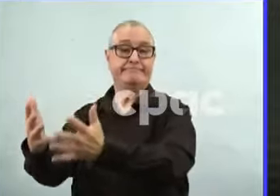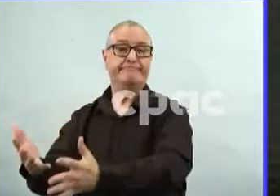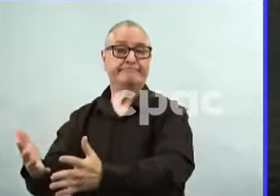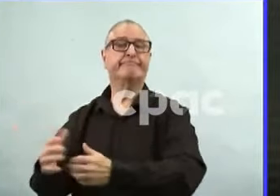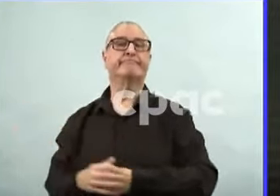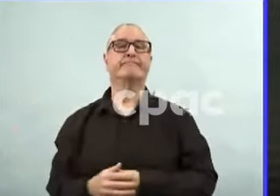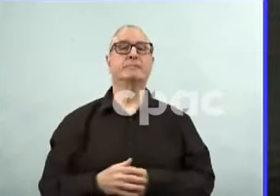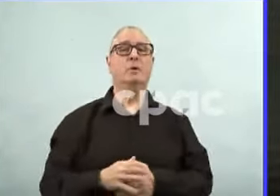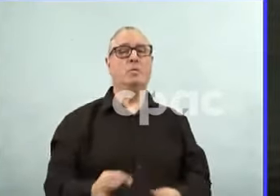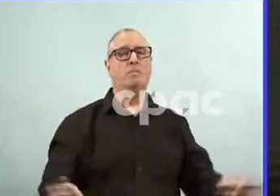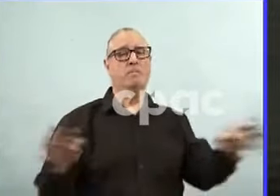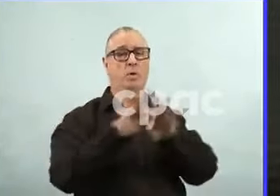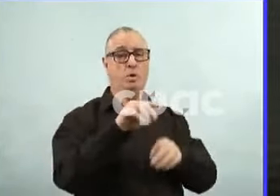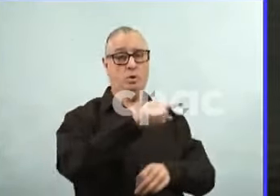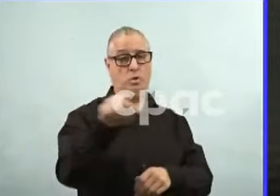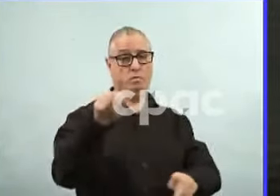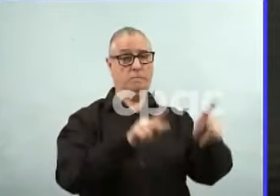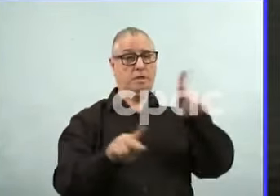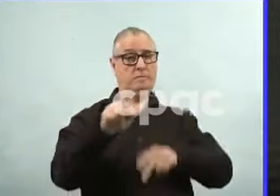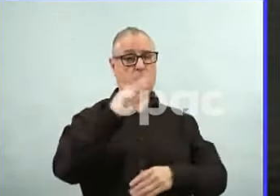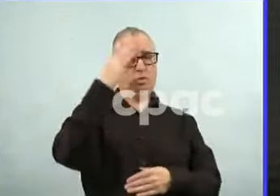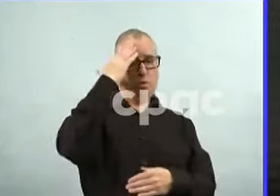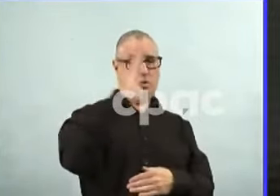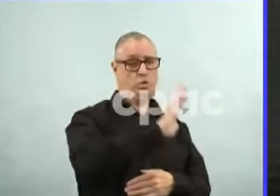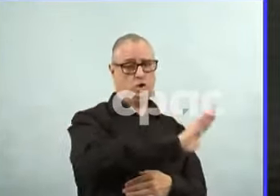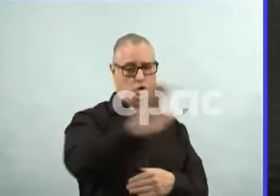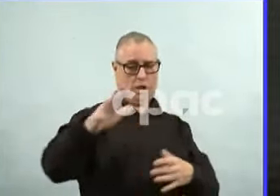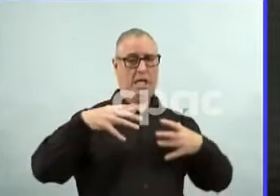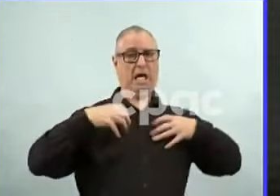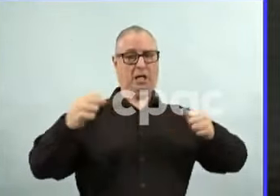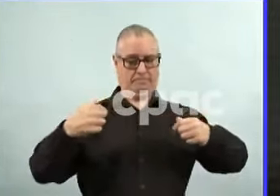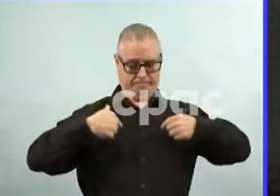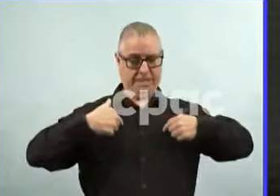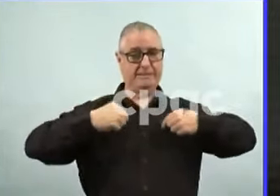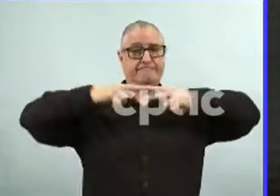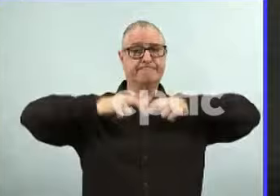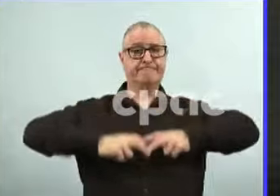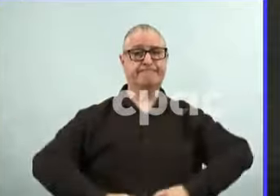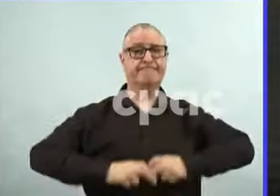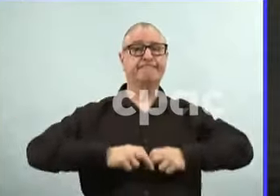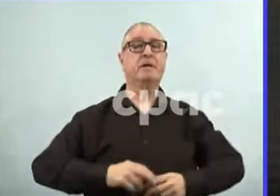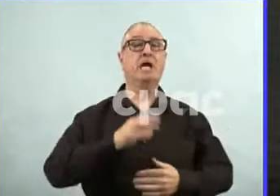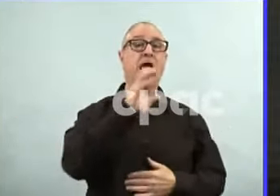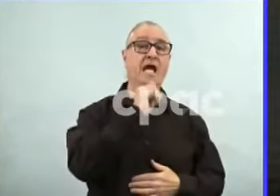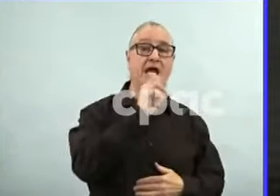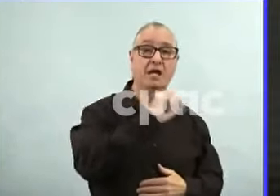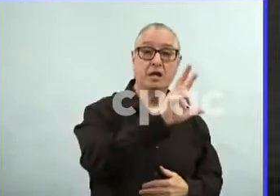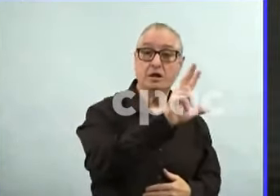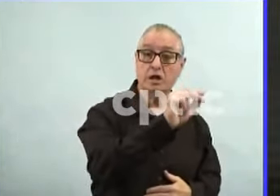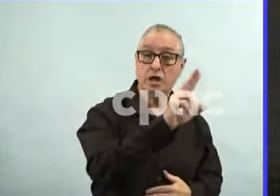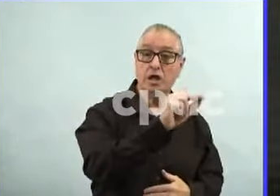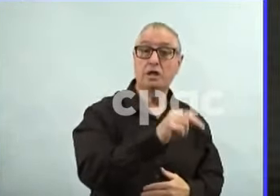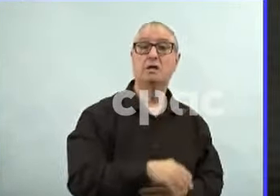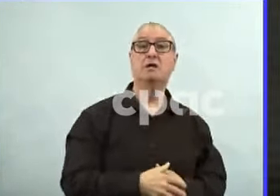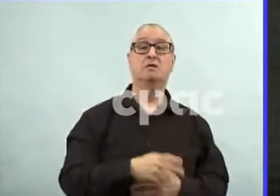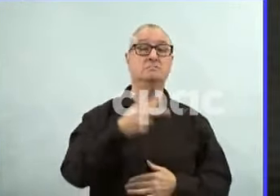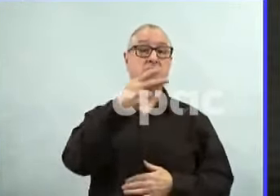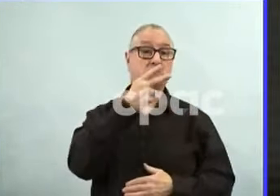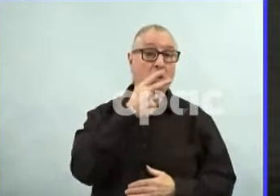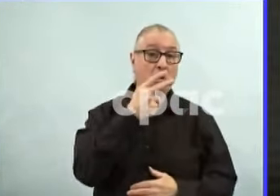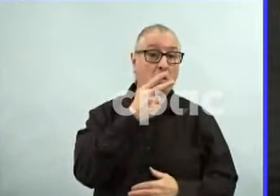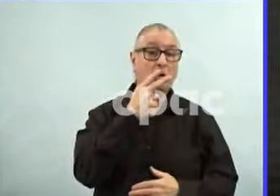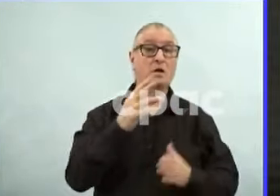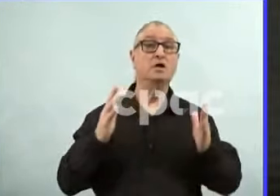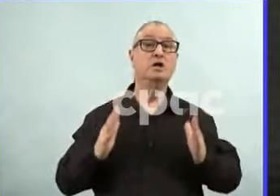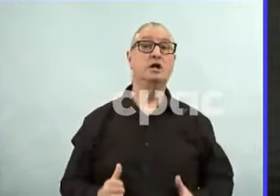status. And because you're a 30-year-old and you're a smoker, that does put you at higher risk. So, I think people need to realize their risk status,